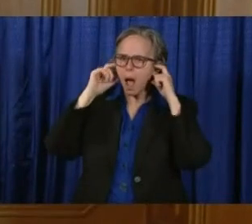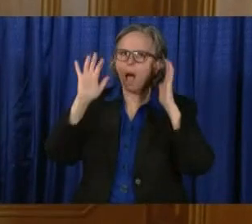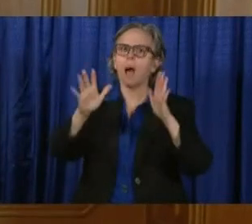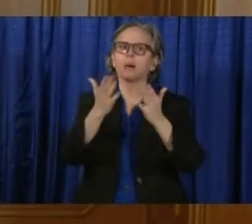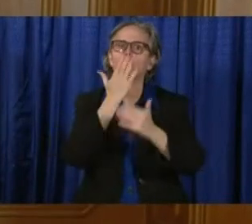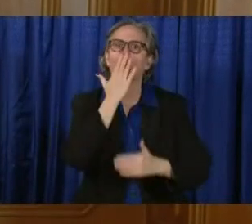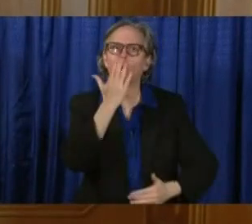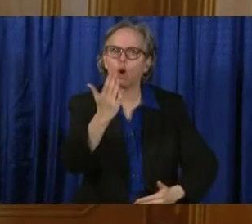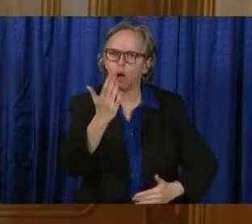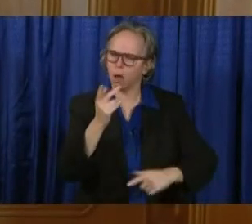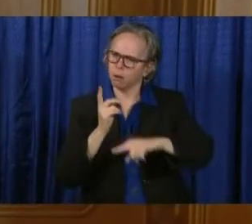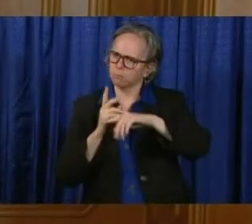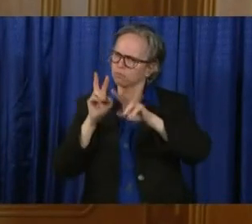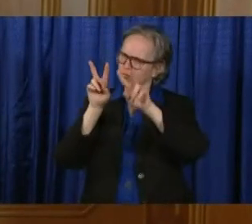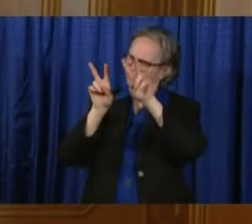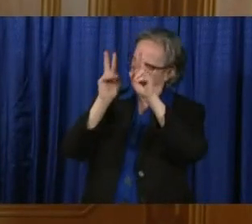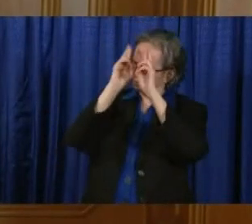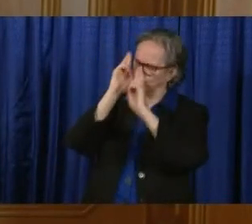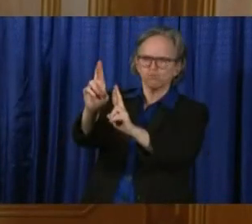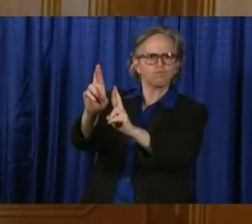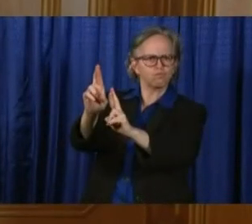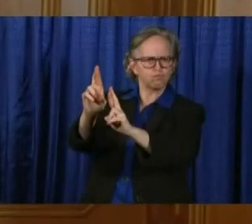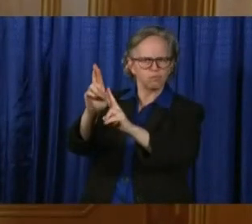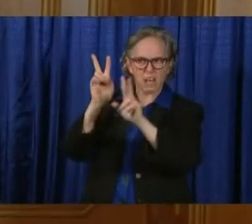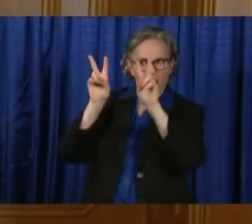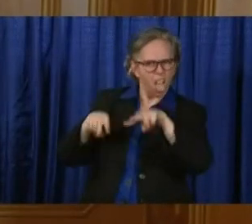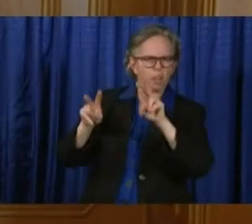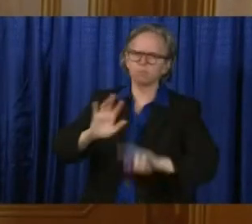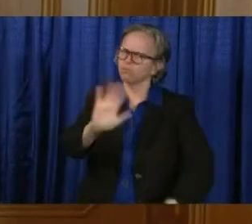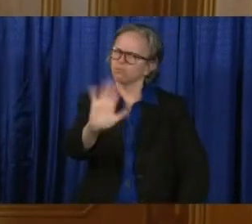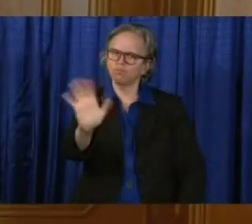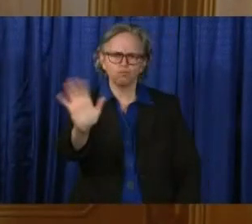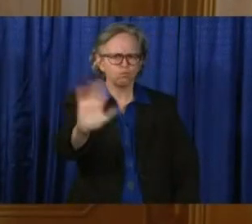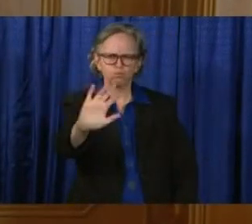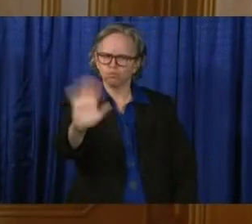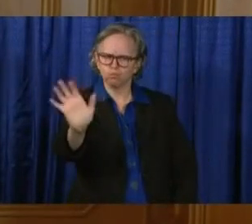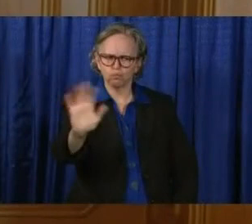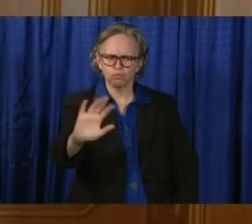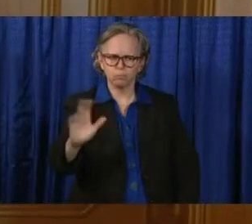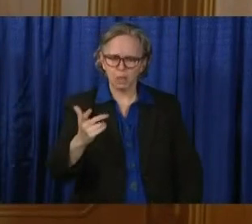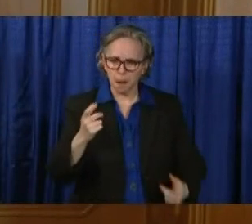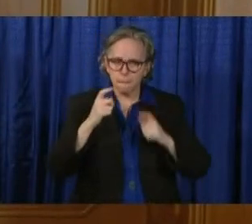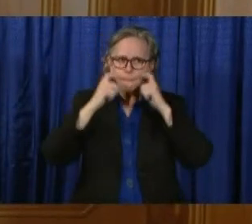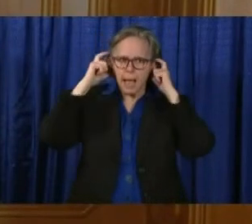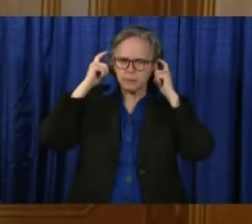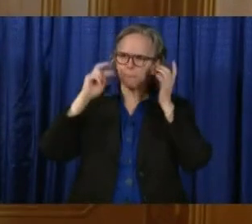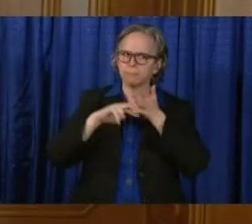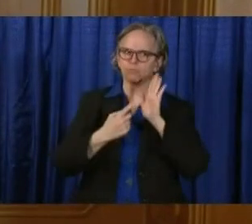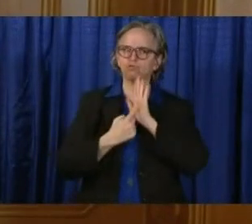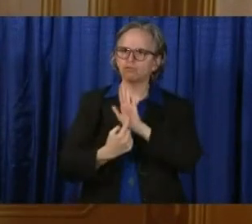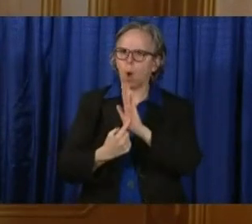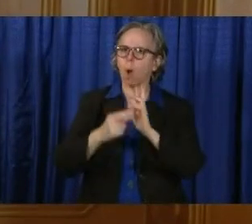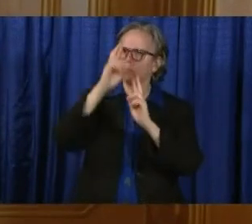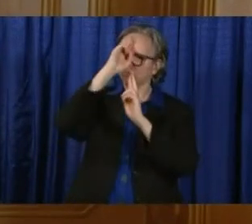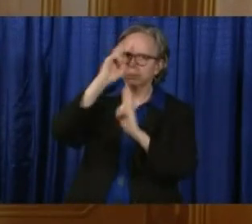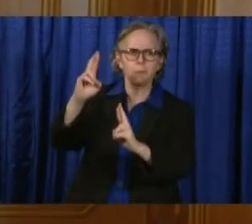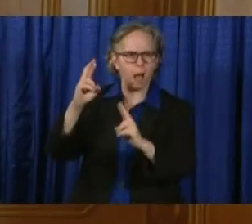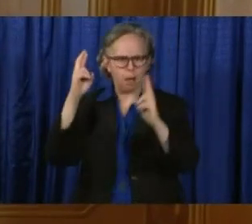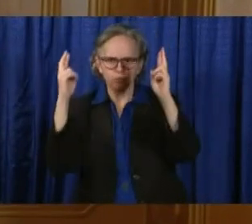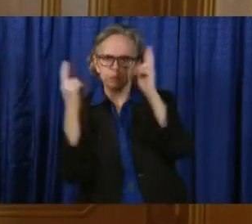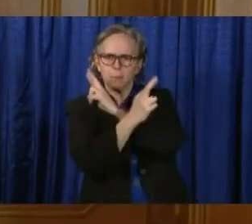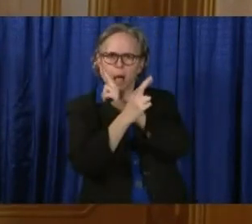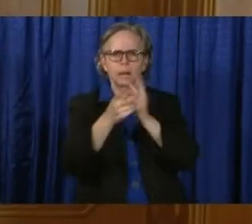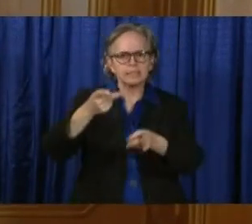good thing for someone to do that. I think it sends a signal that for all of us to continue to be careful. As Dr. Acton said,